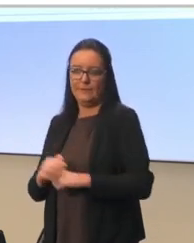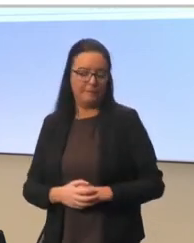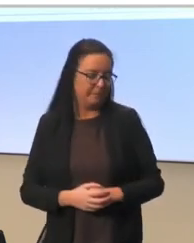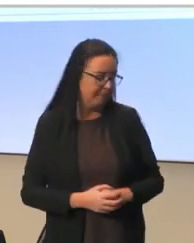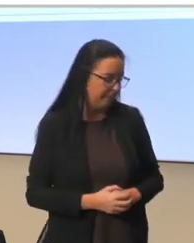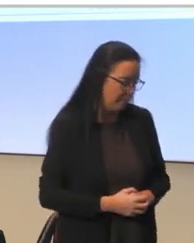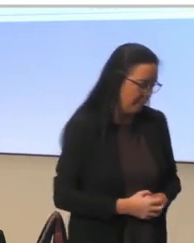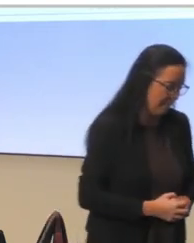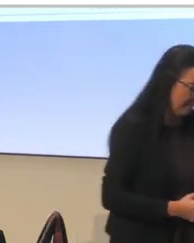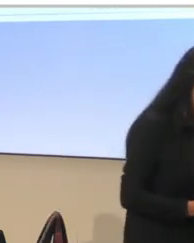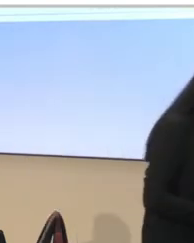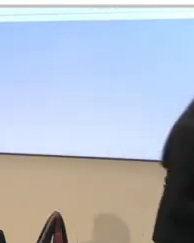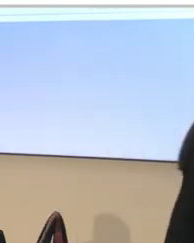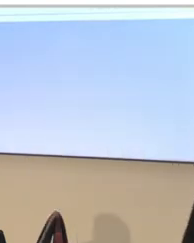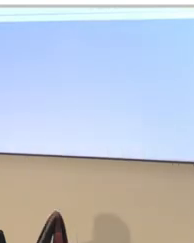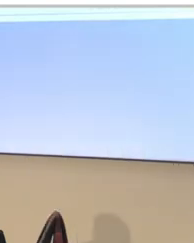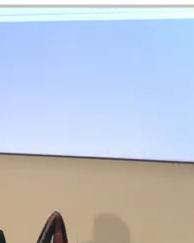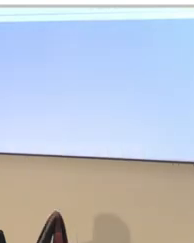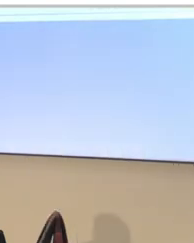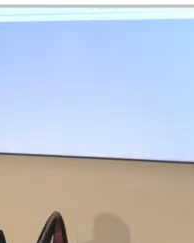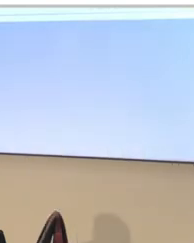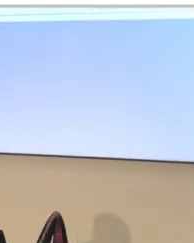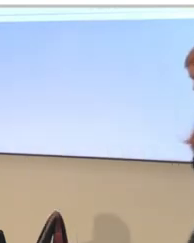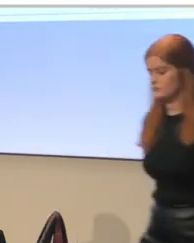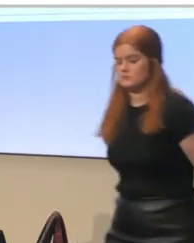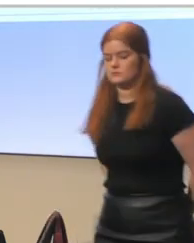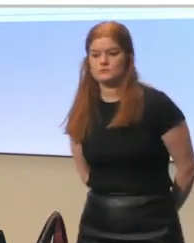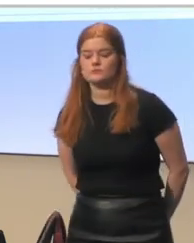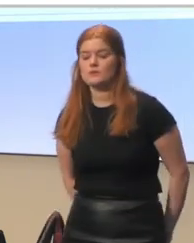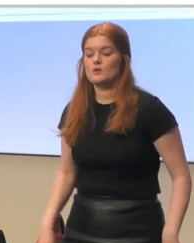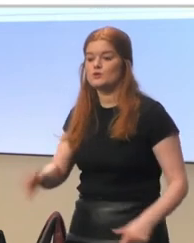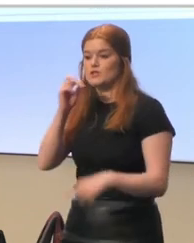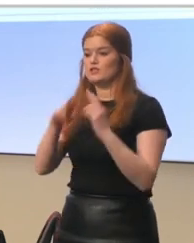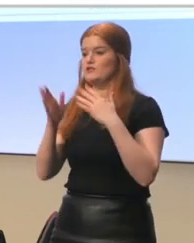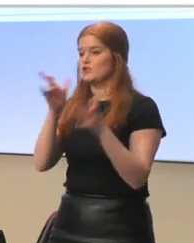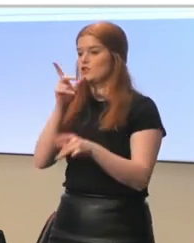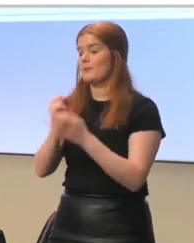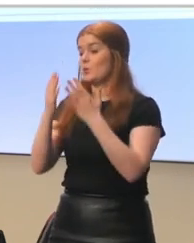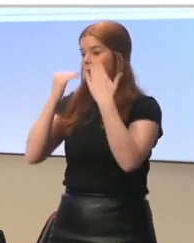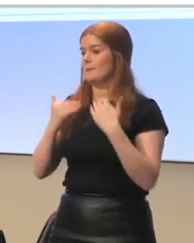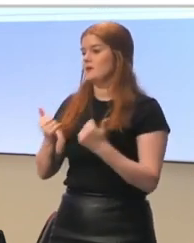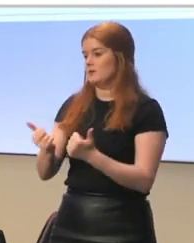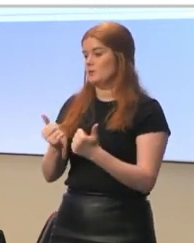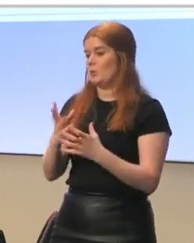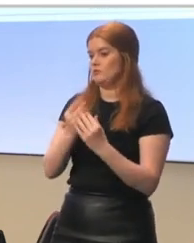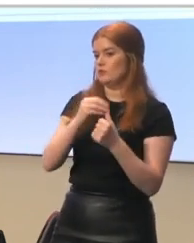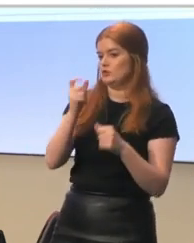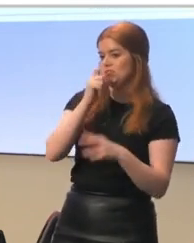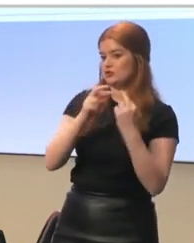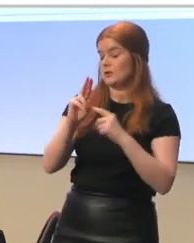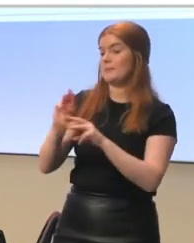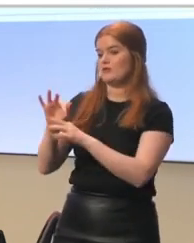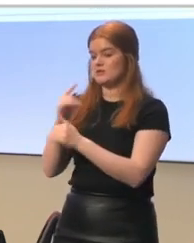The teachers who talked about well-being, with other teachers from other countries, suggested, as priority areas,